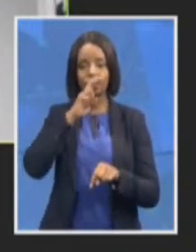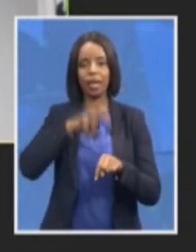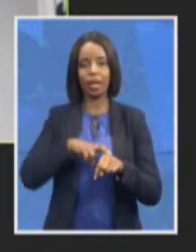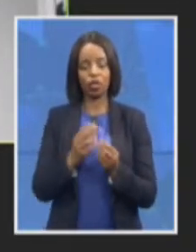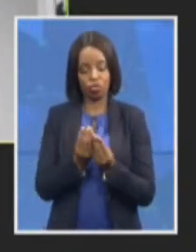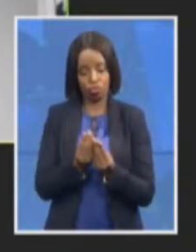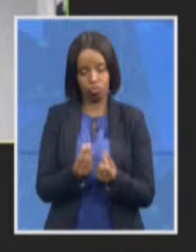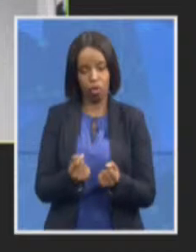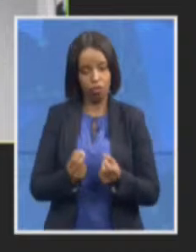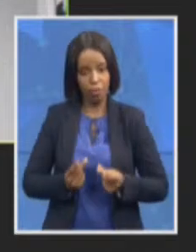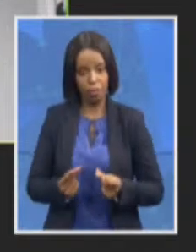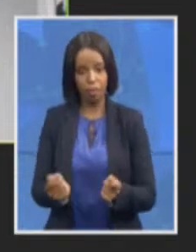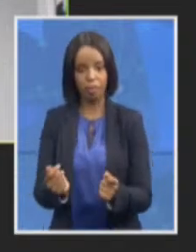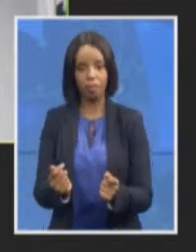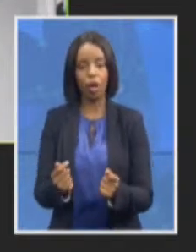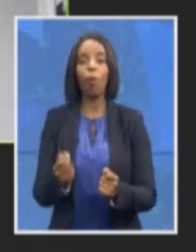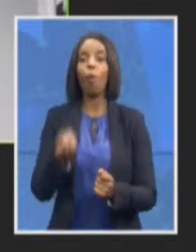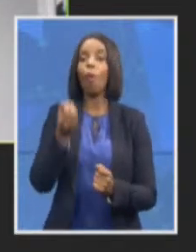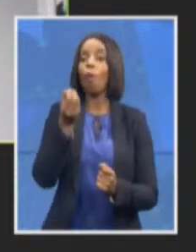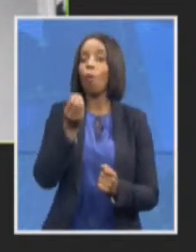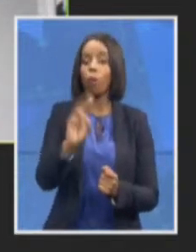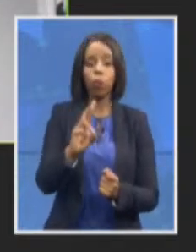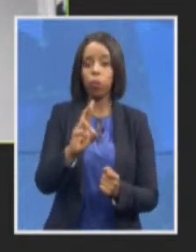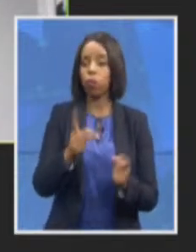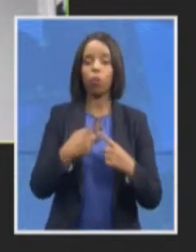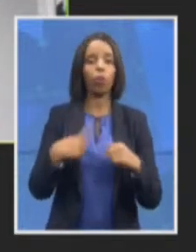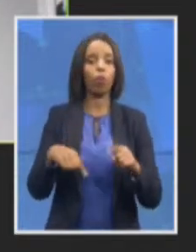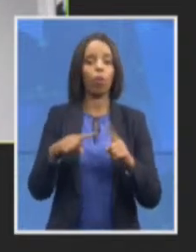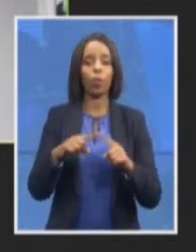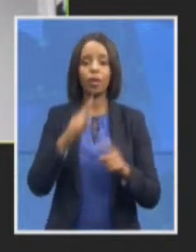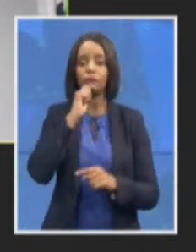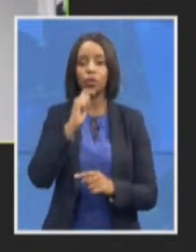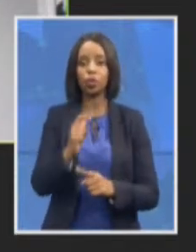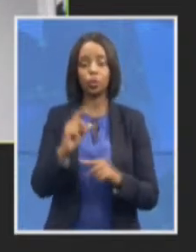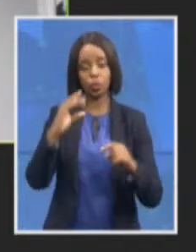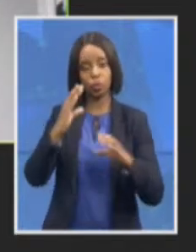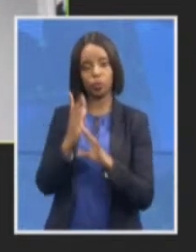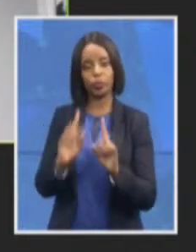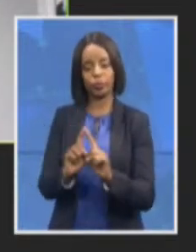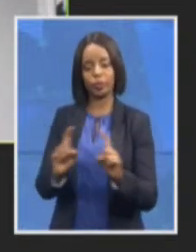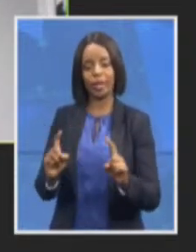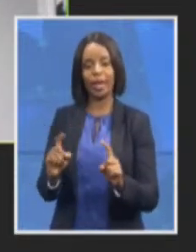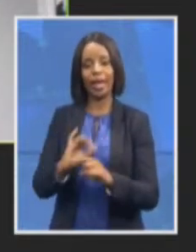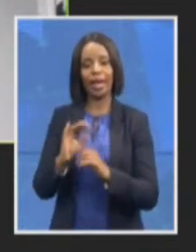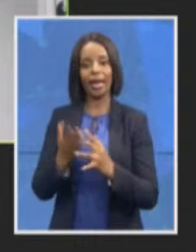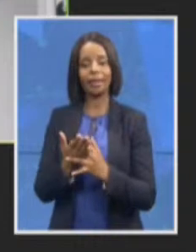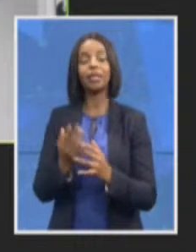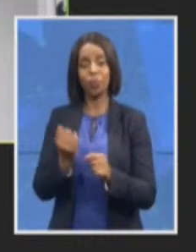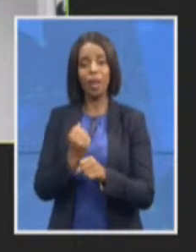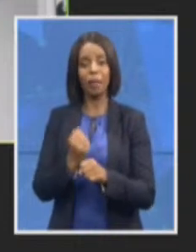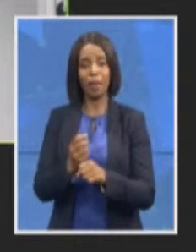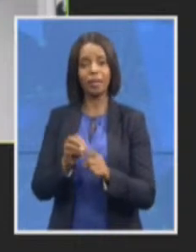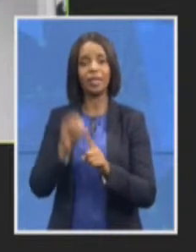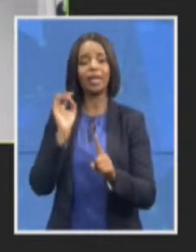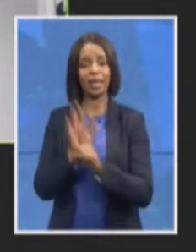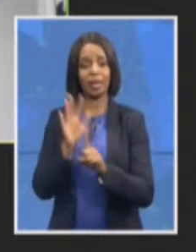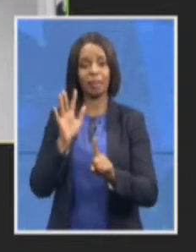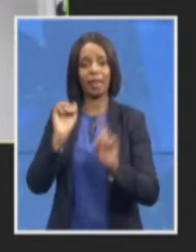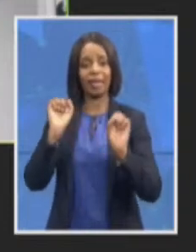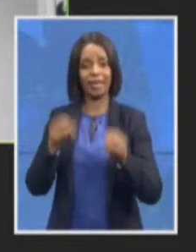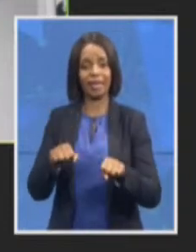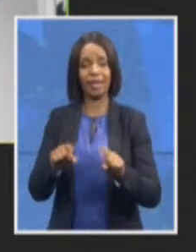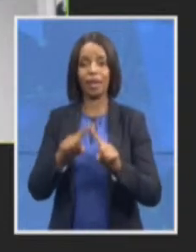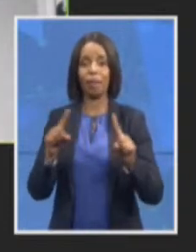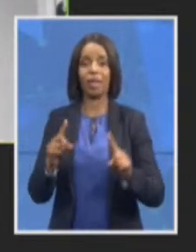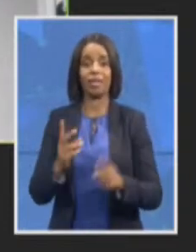to be dealing with cases and we will make impact but it's not going to happen as fast as the public and as we would like to